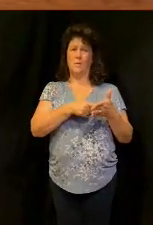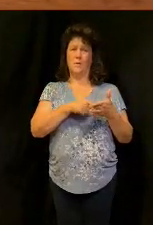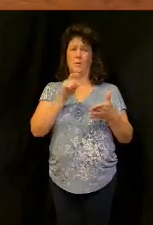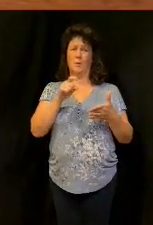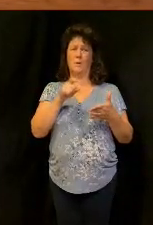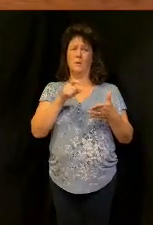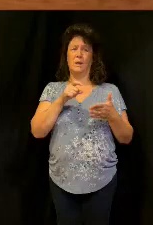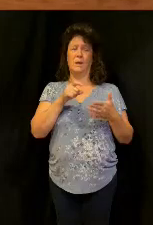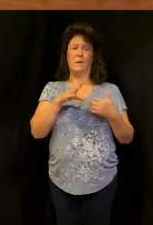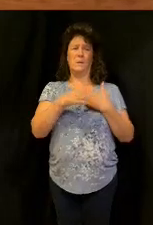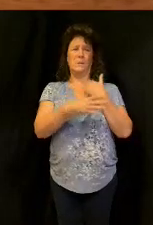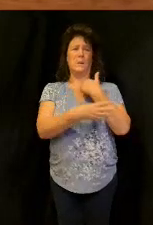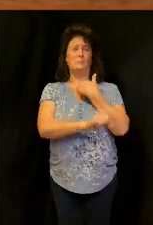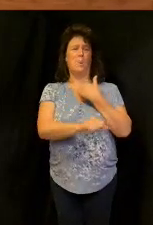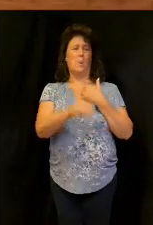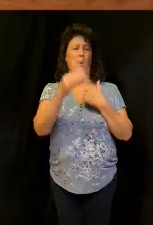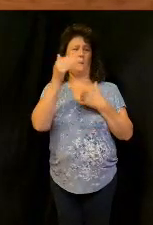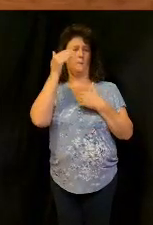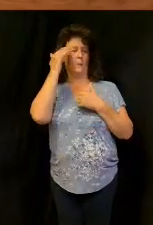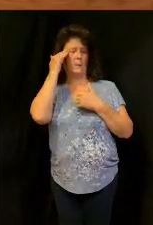poverty mentality see